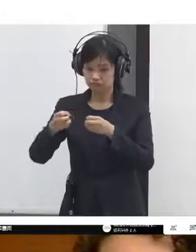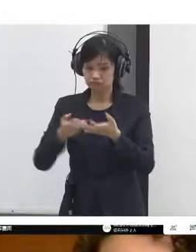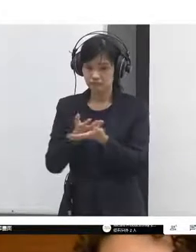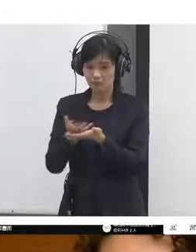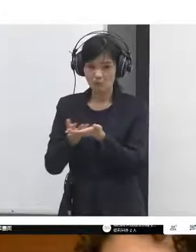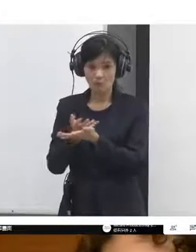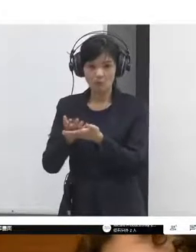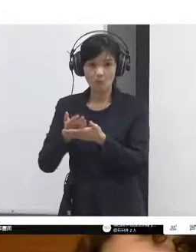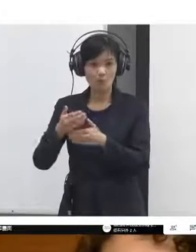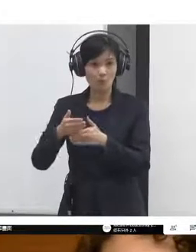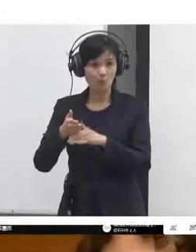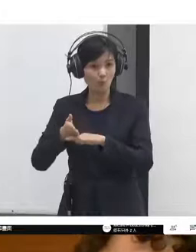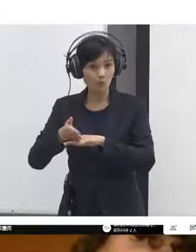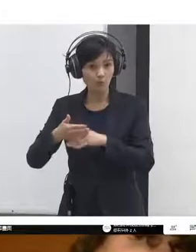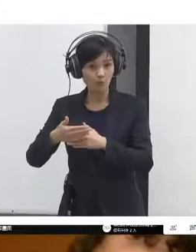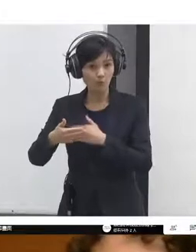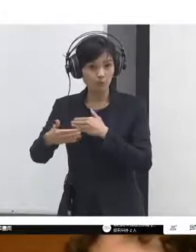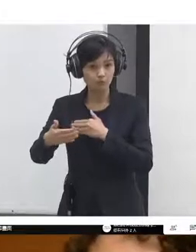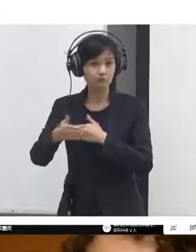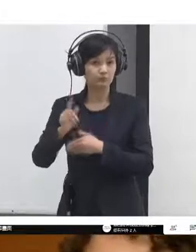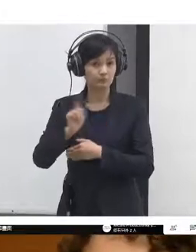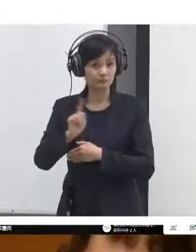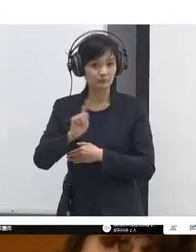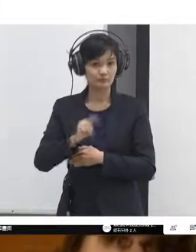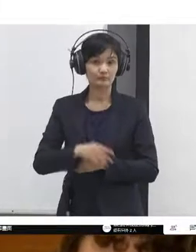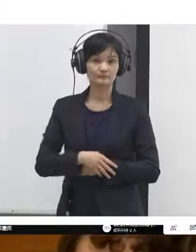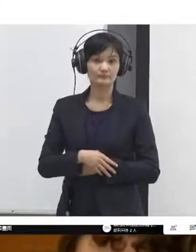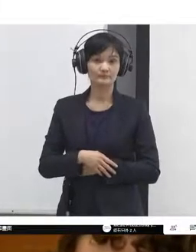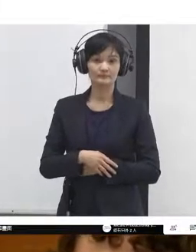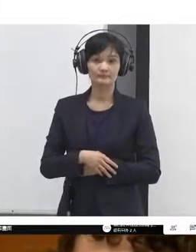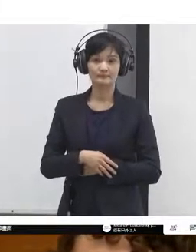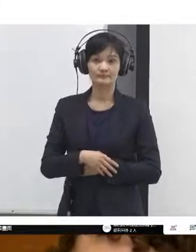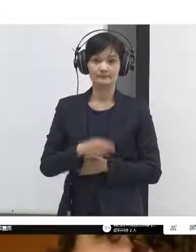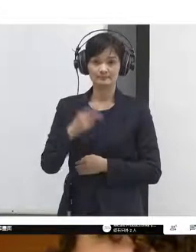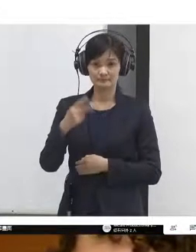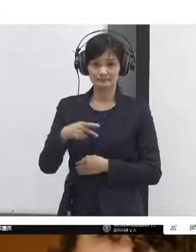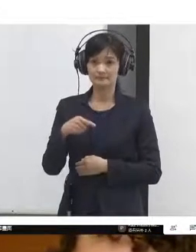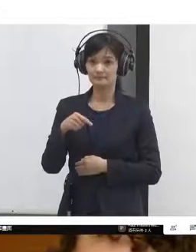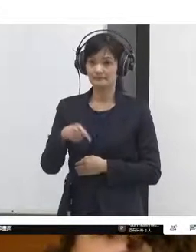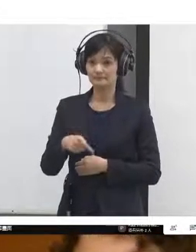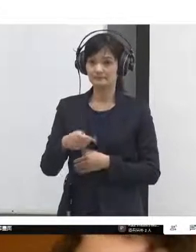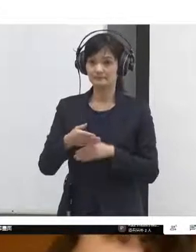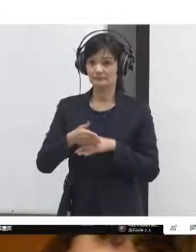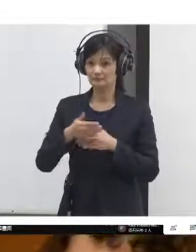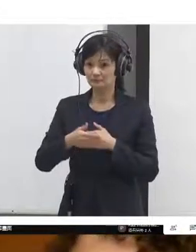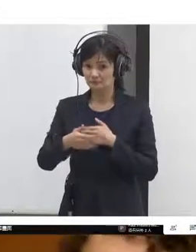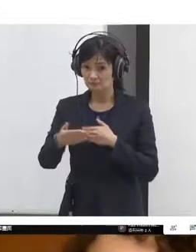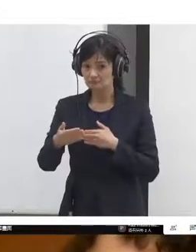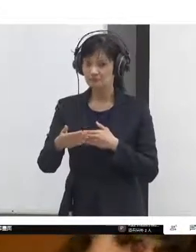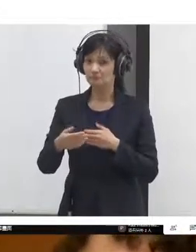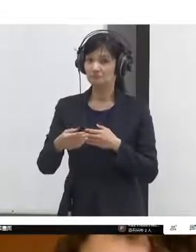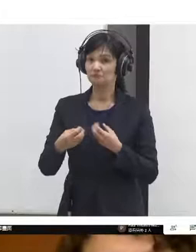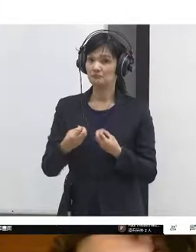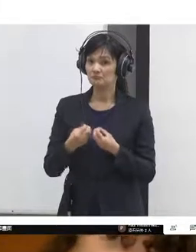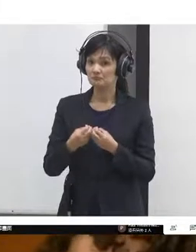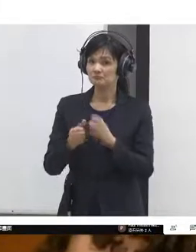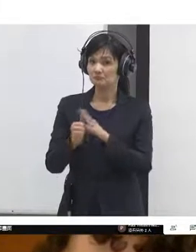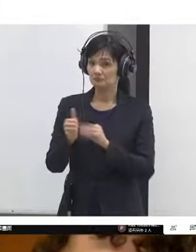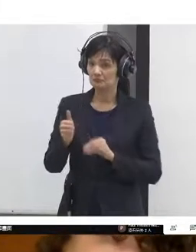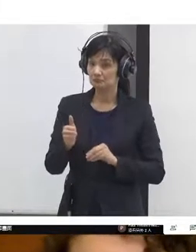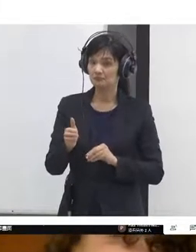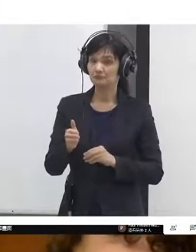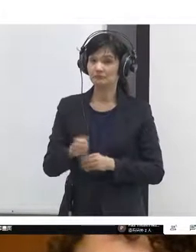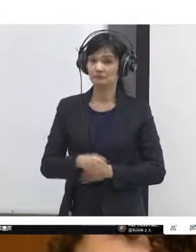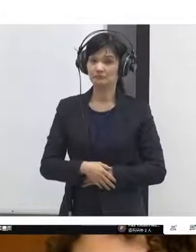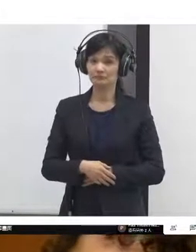can come to learn outputs can come to get you know evaluations measurements feedback